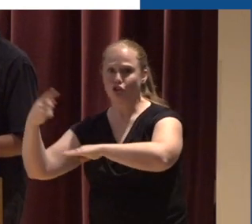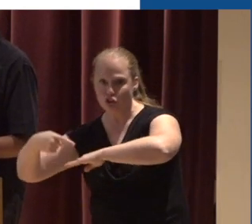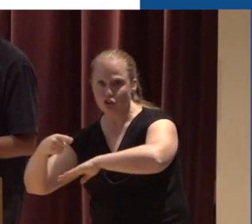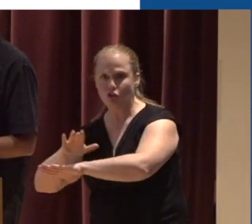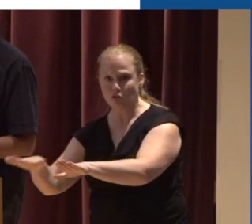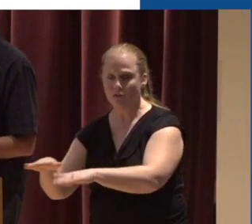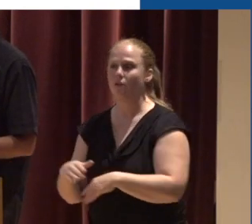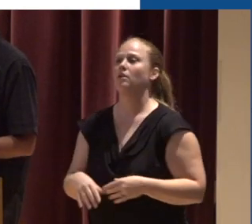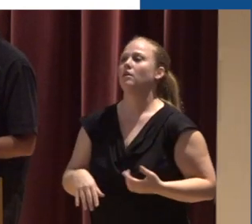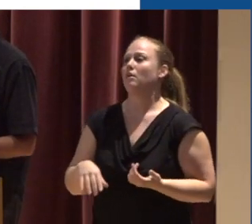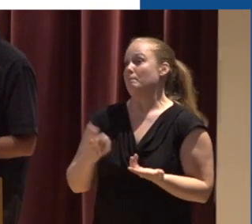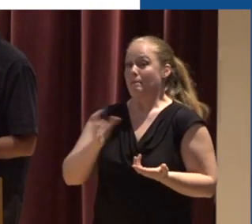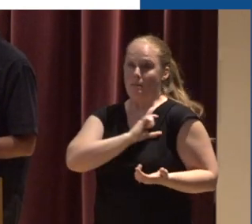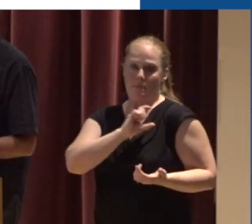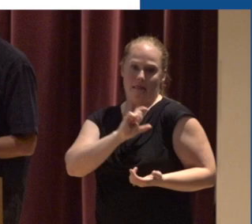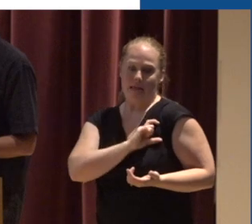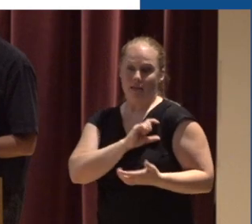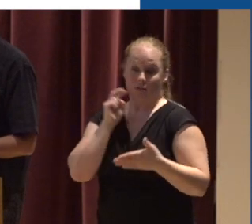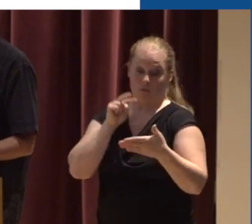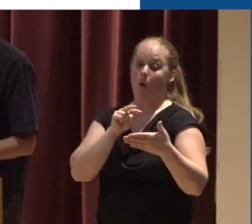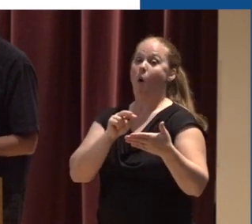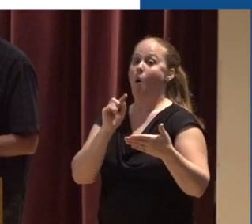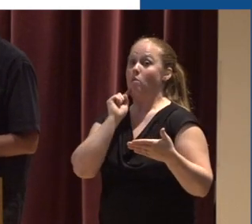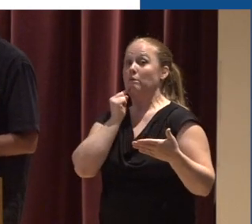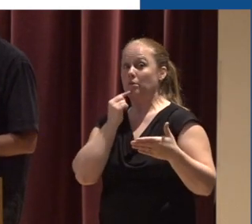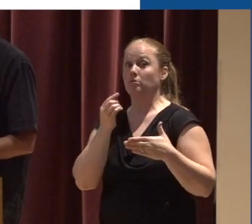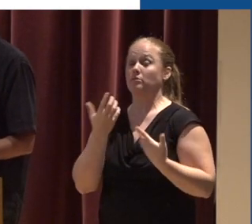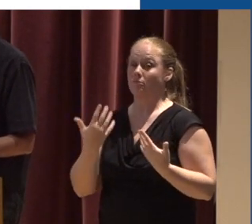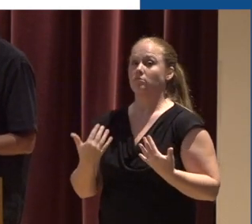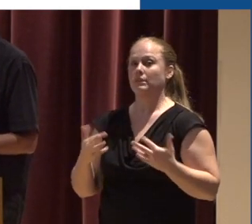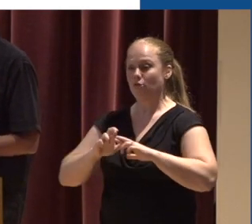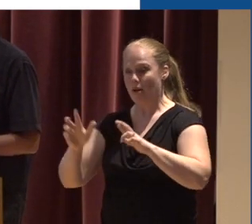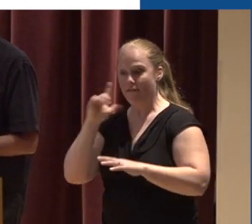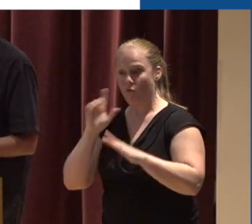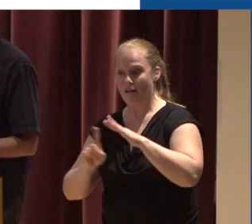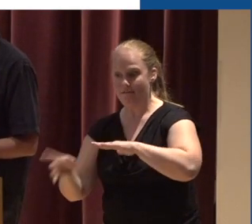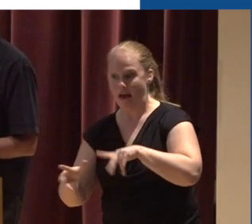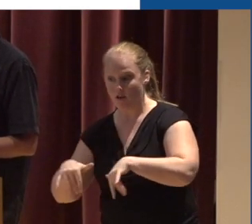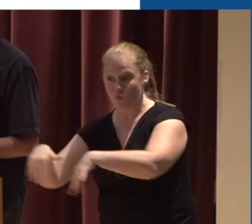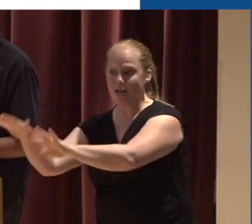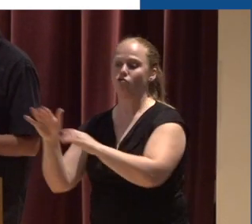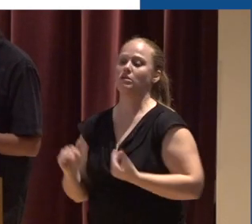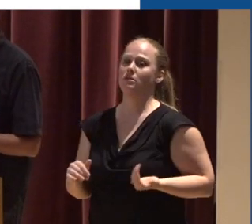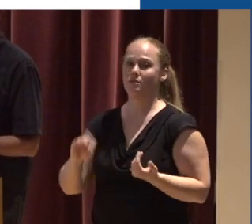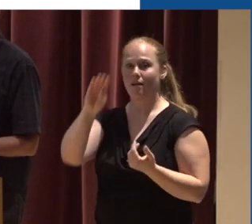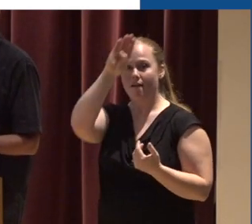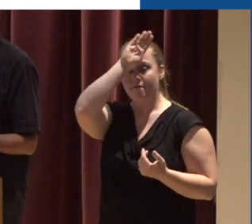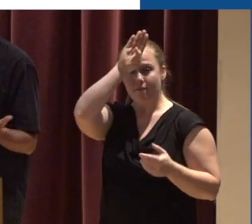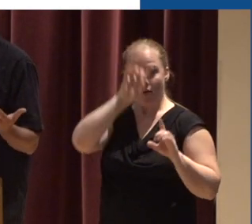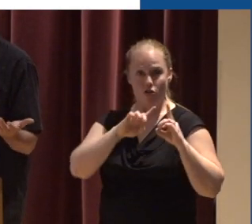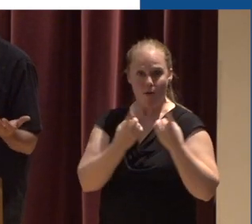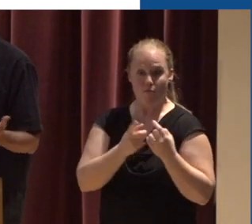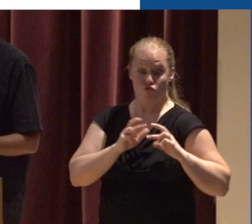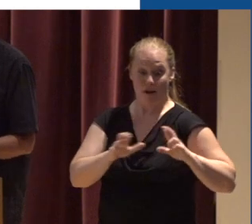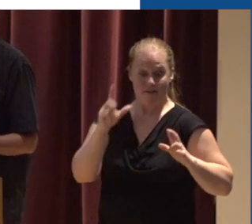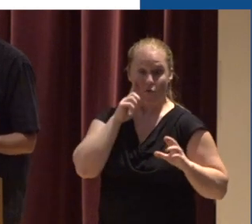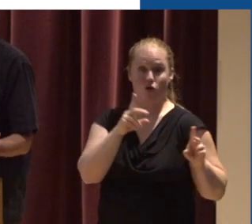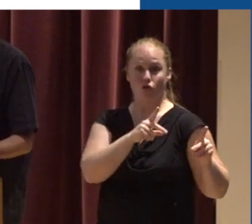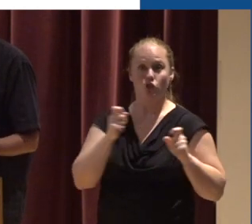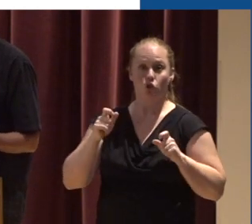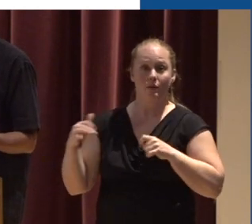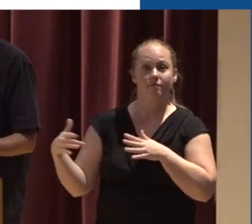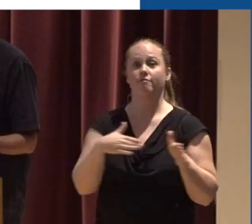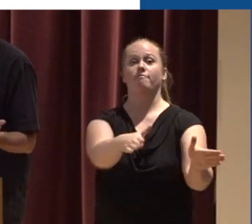Where police might ready themselves to do evacuations Fire department, swift water rescue Emergency management Might